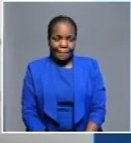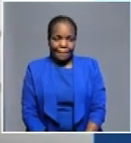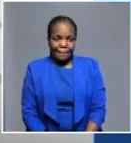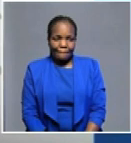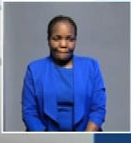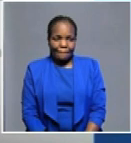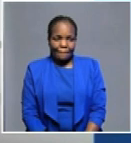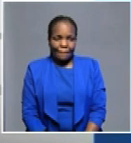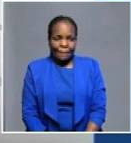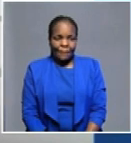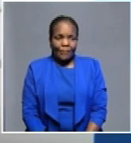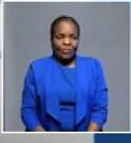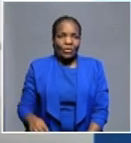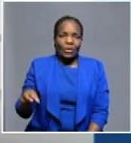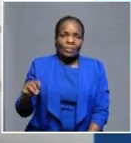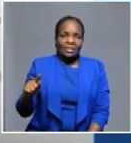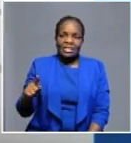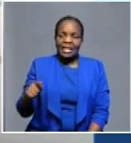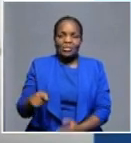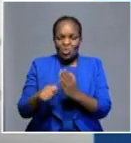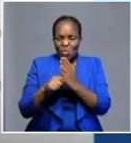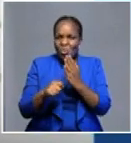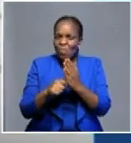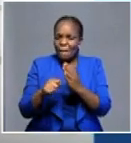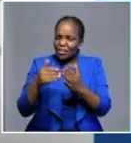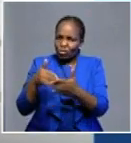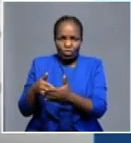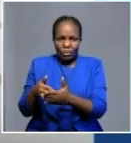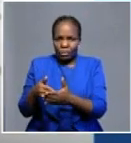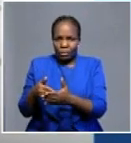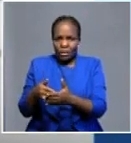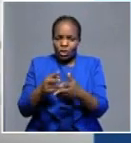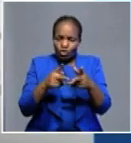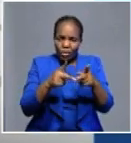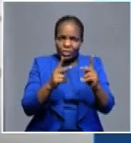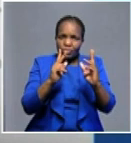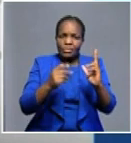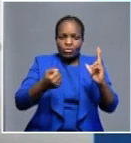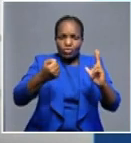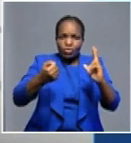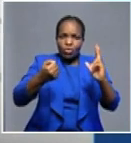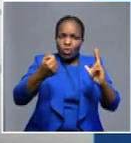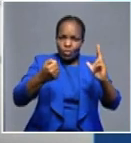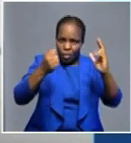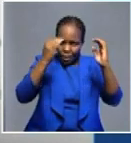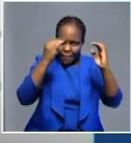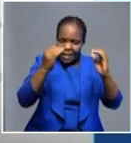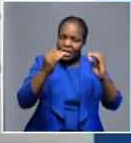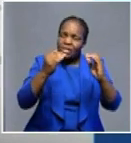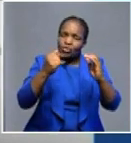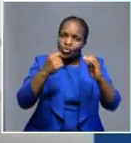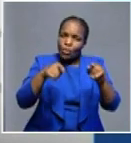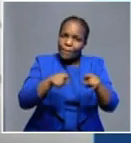suspend the MDC charges so that it can relieve the bus operators because they've been operating on the loss.